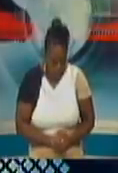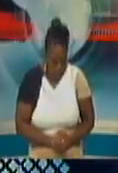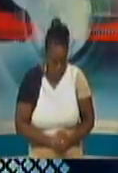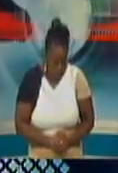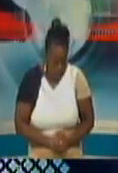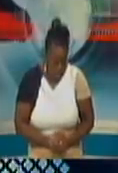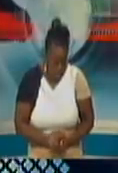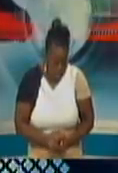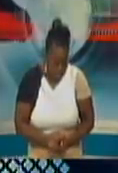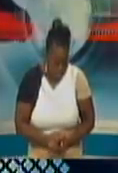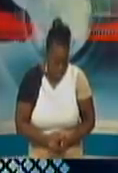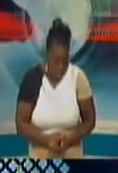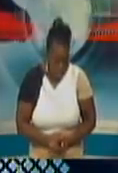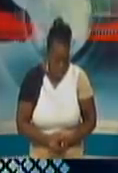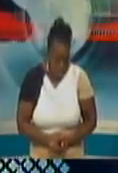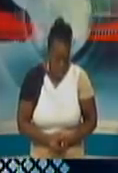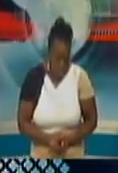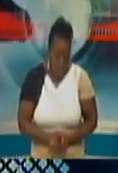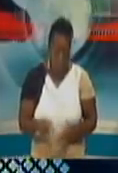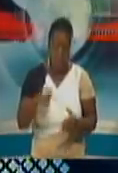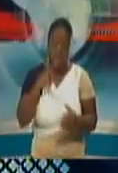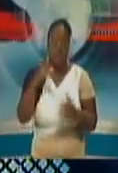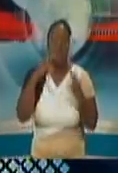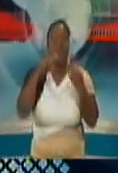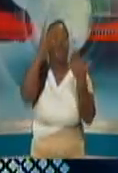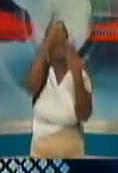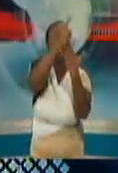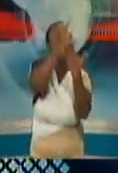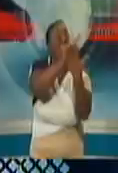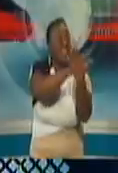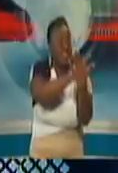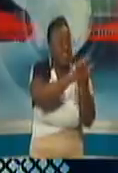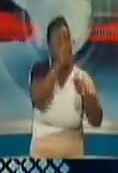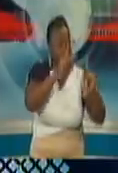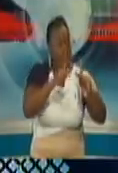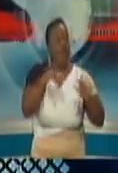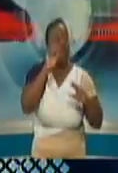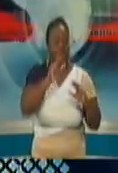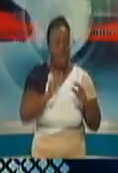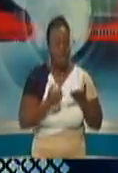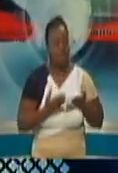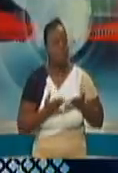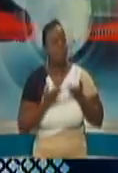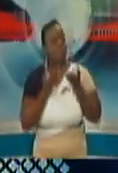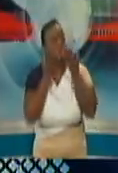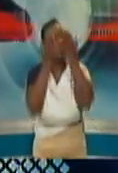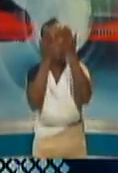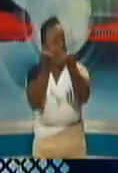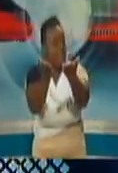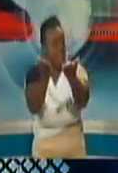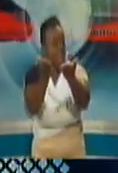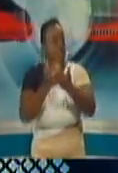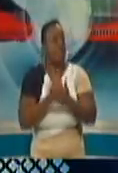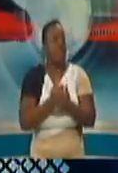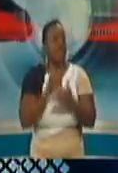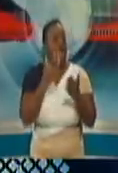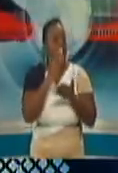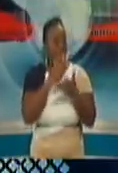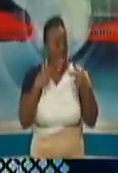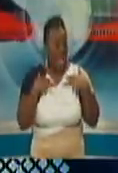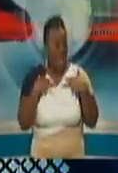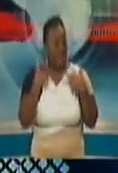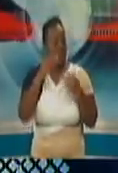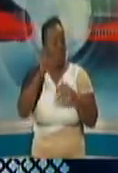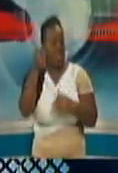I think your specific question was do we have a full list that has been submitted doing COVID testing. There are of course labs in Trinidad that do other